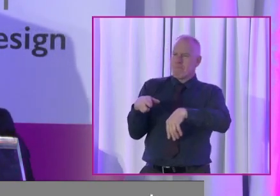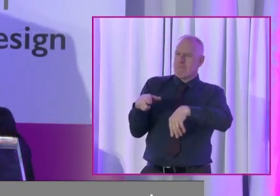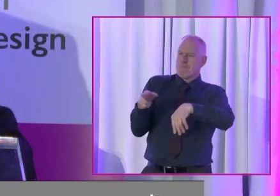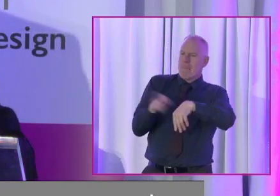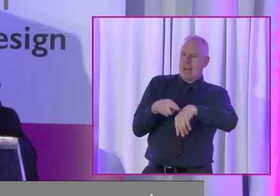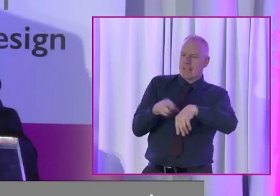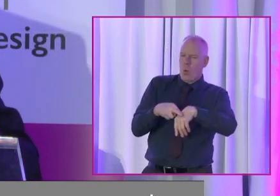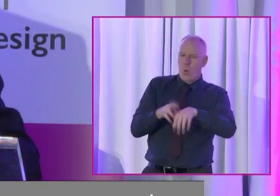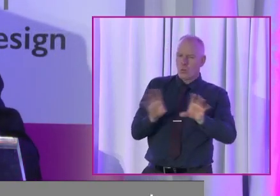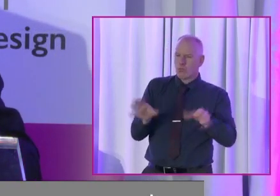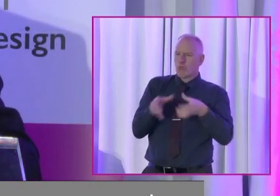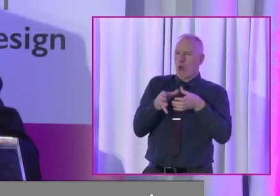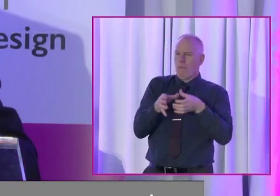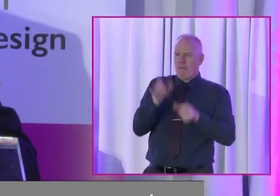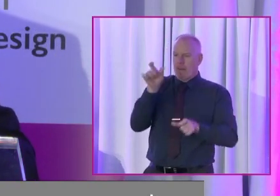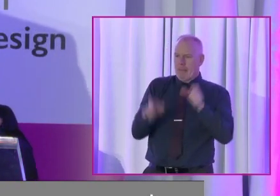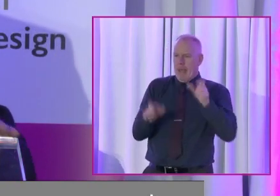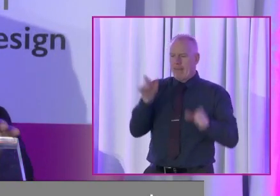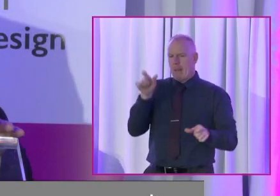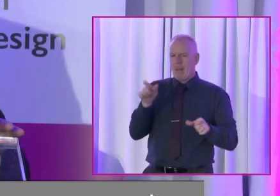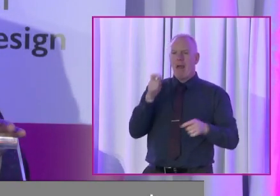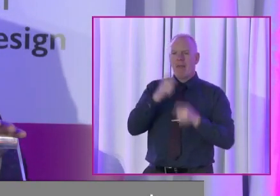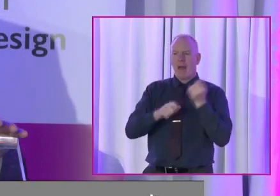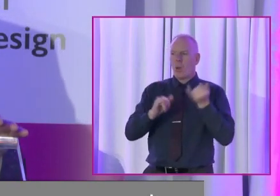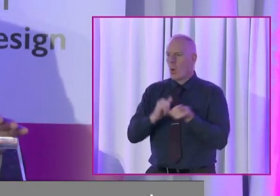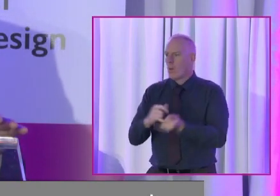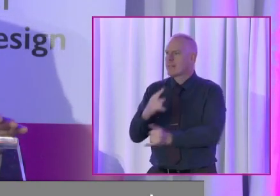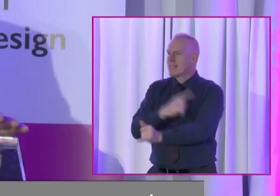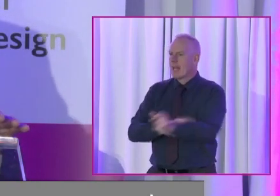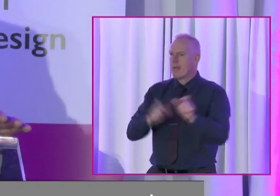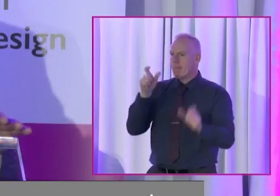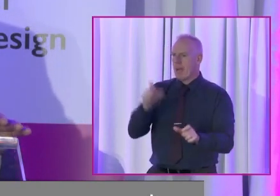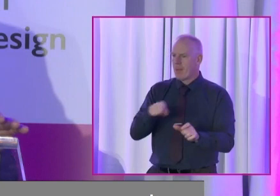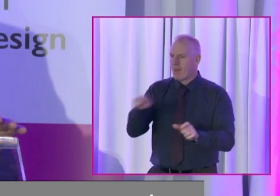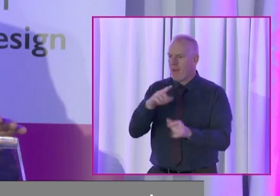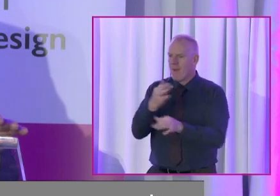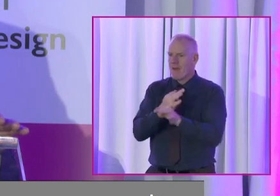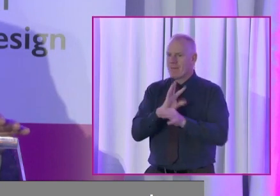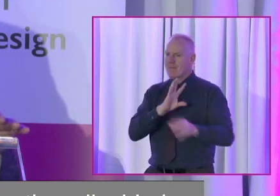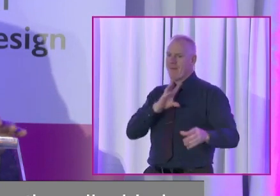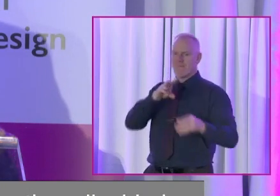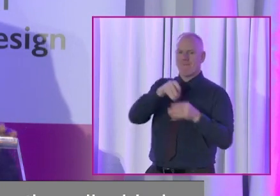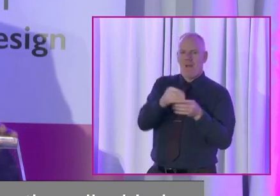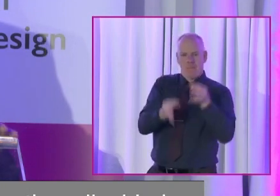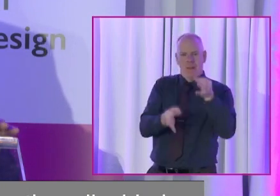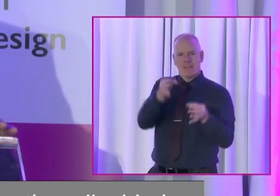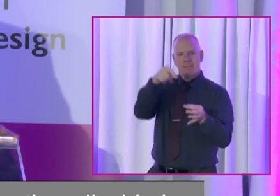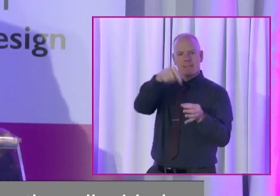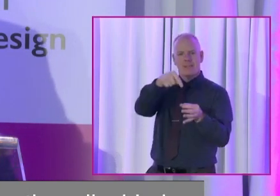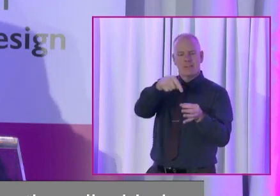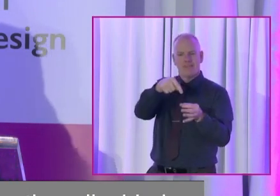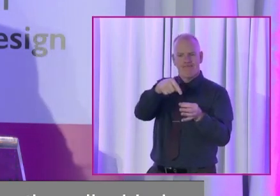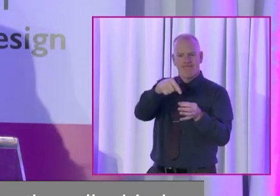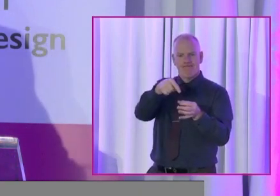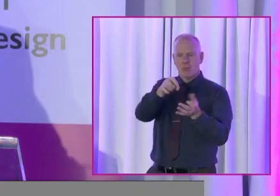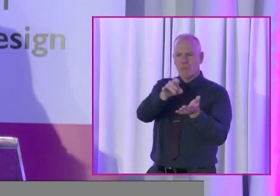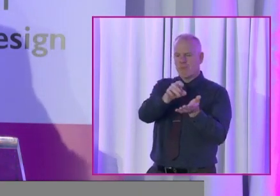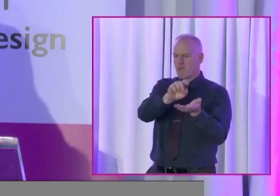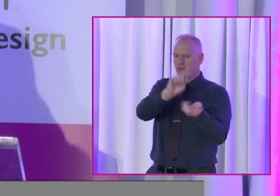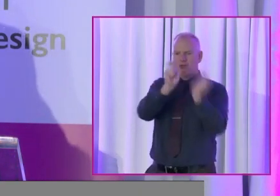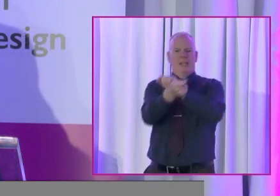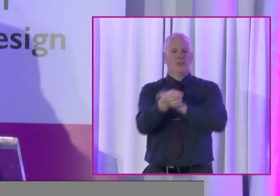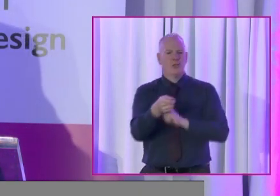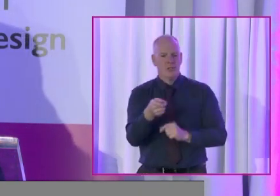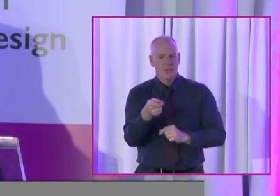group of citizens than disabled citizens and their families to enter the political space and really kick it out of the ballpark.